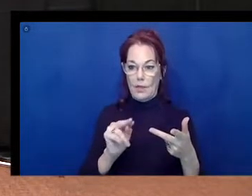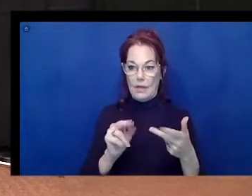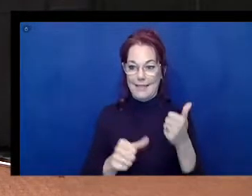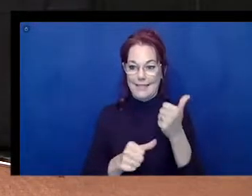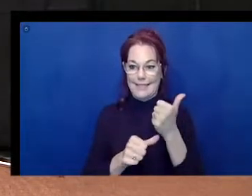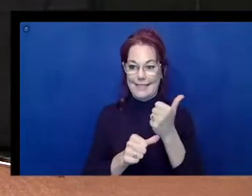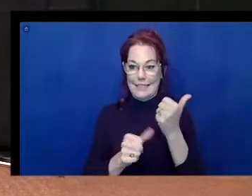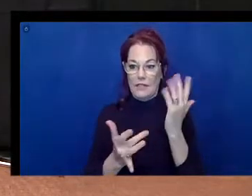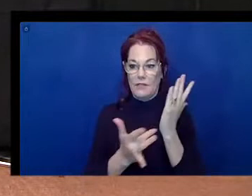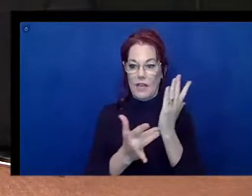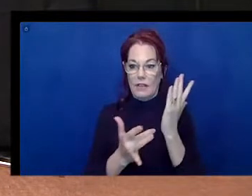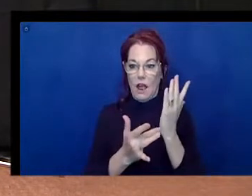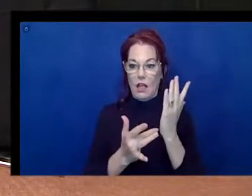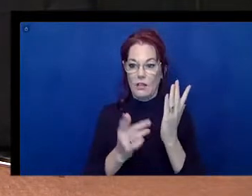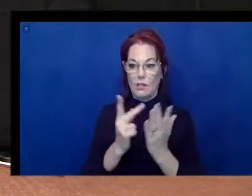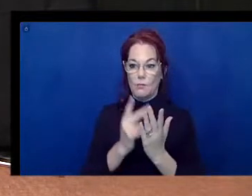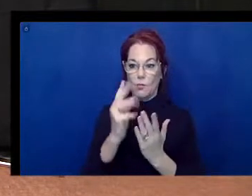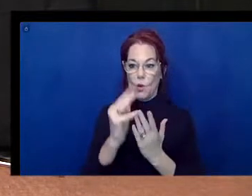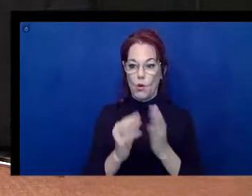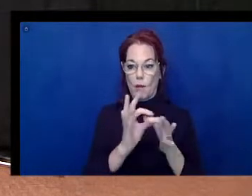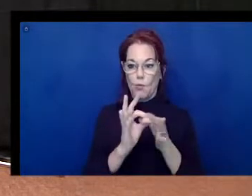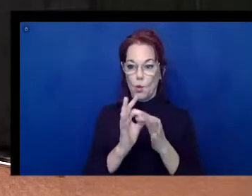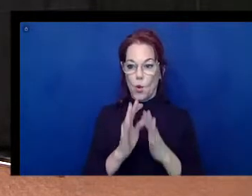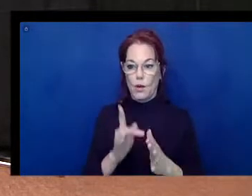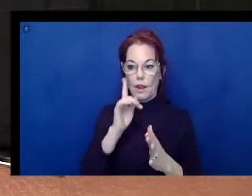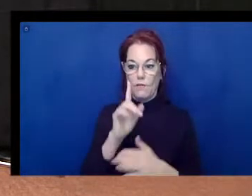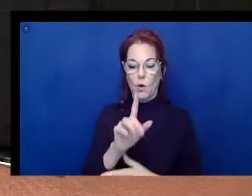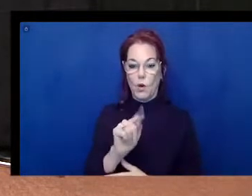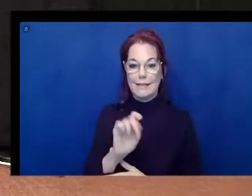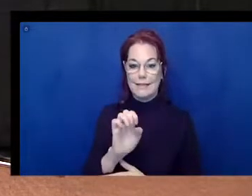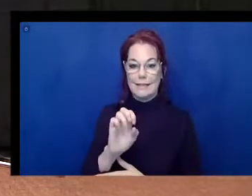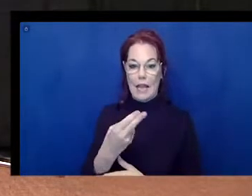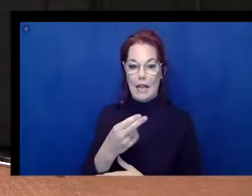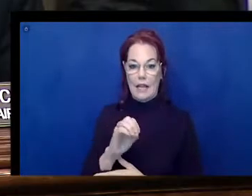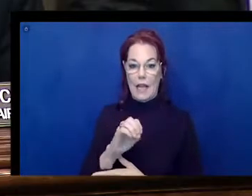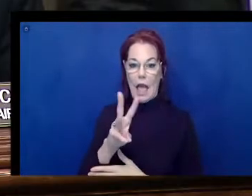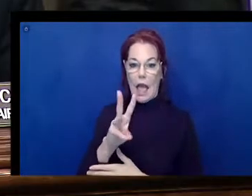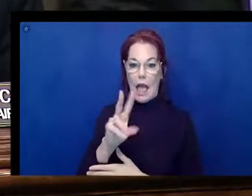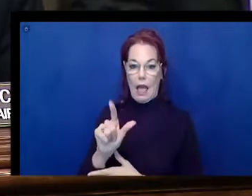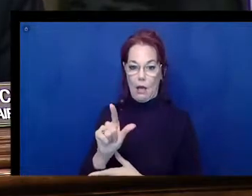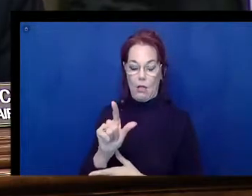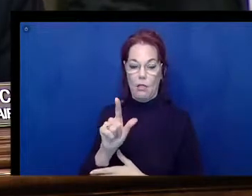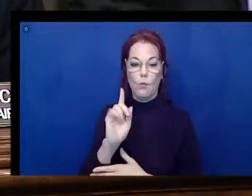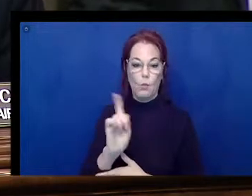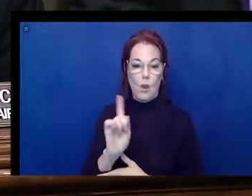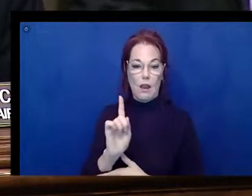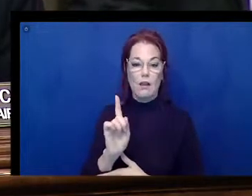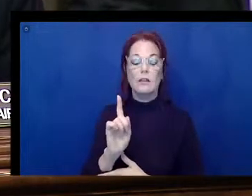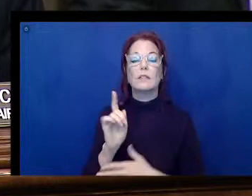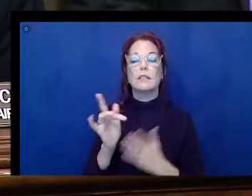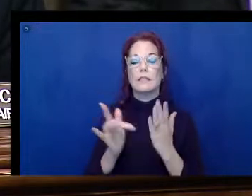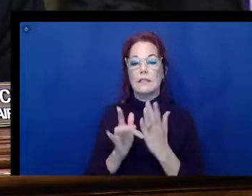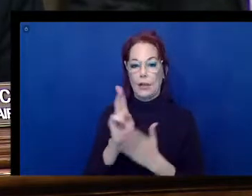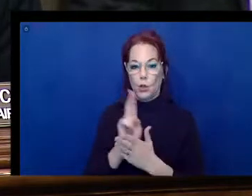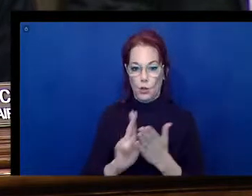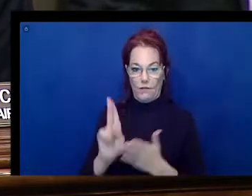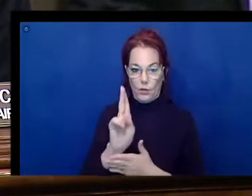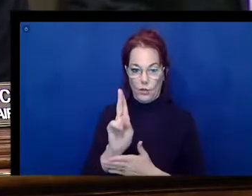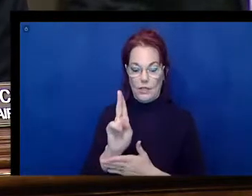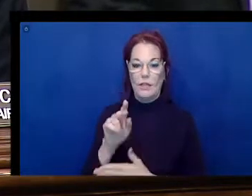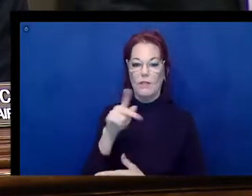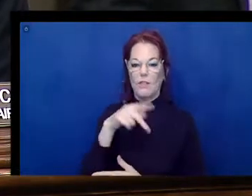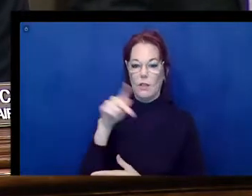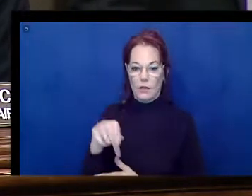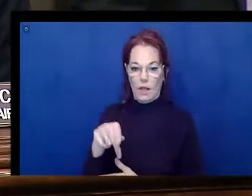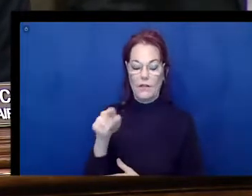Tech Owls Institute on Disabilities at Temple University in Philadelphia. Ms. Lieberman conducts assistive